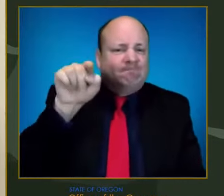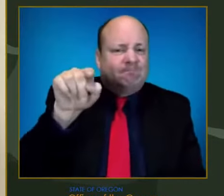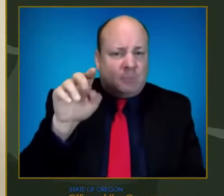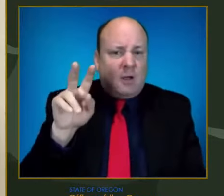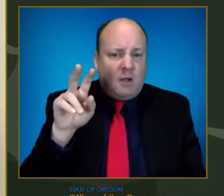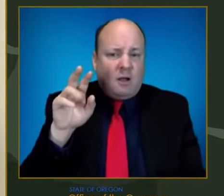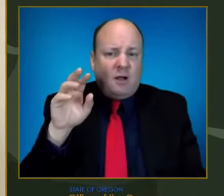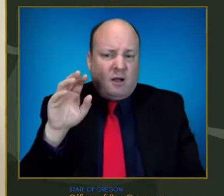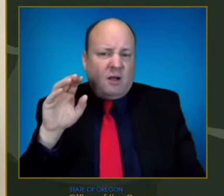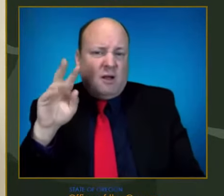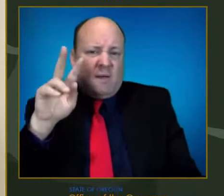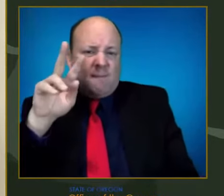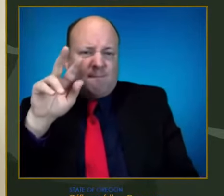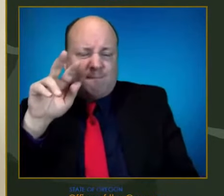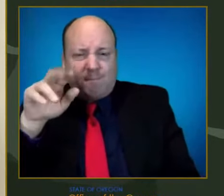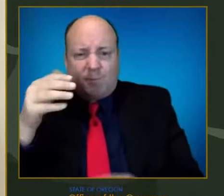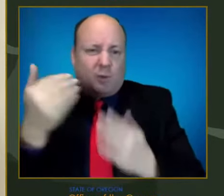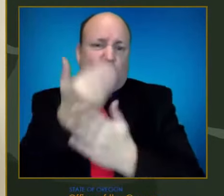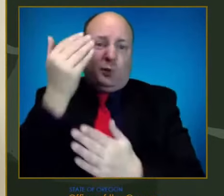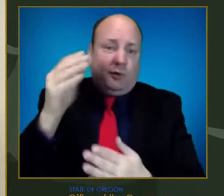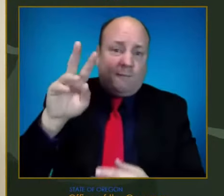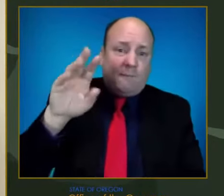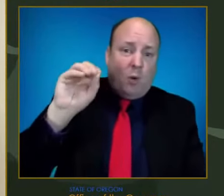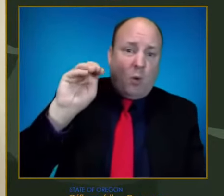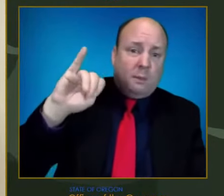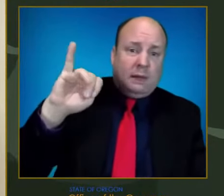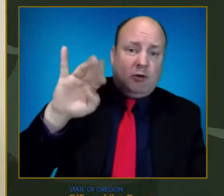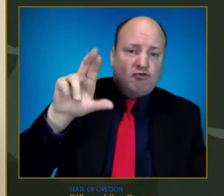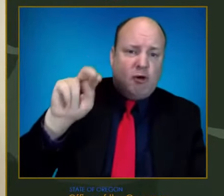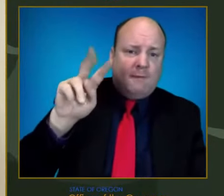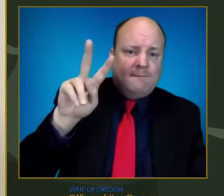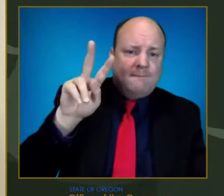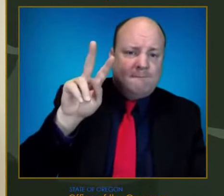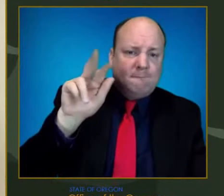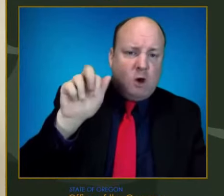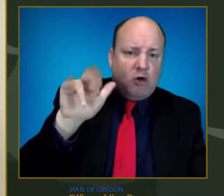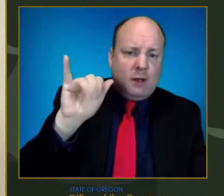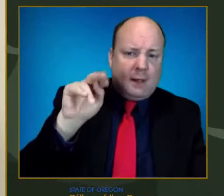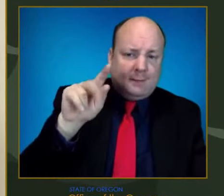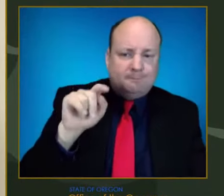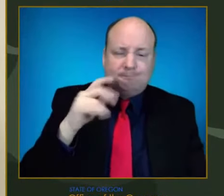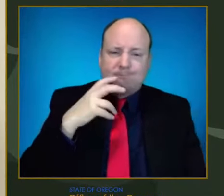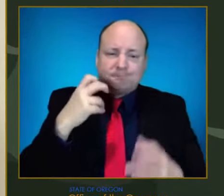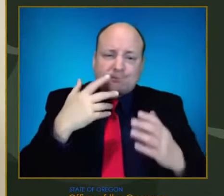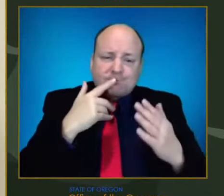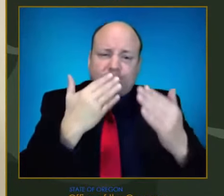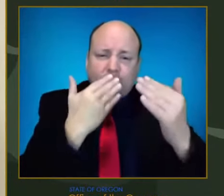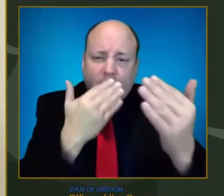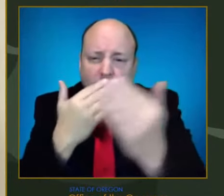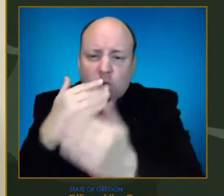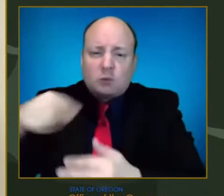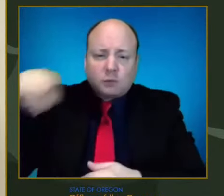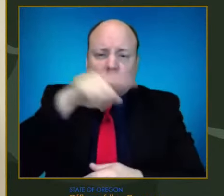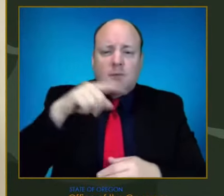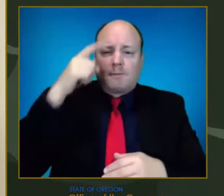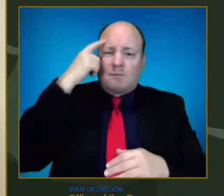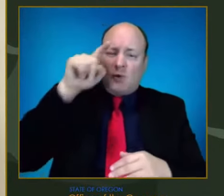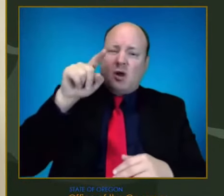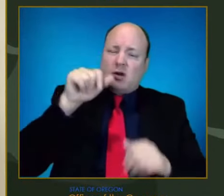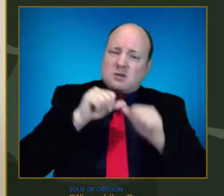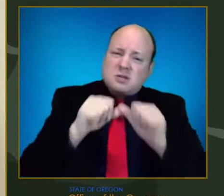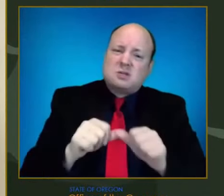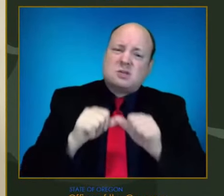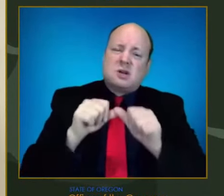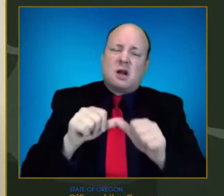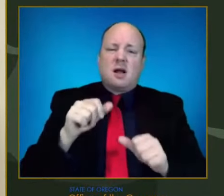and other essential workers for all that they are doing to help Oregon. I know you are tired and frustrated. We